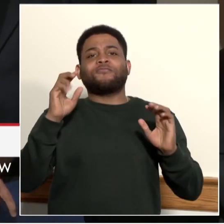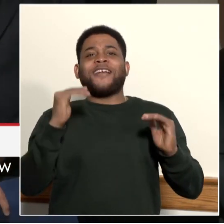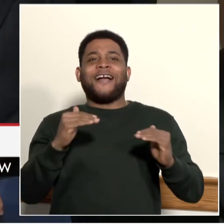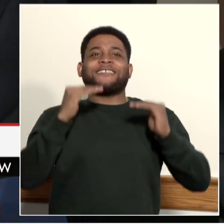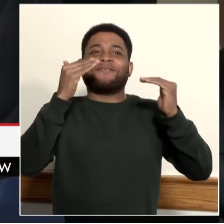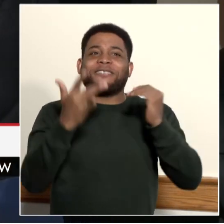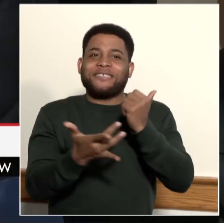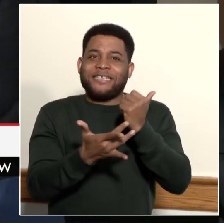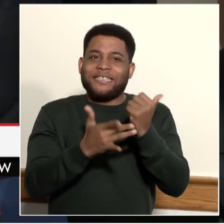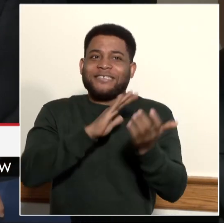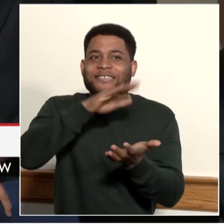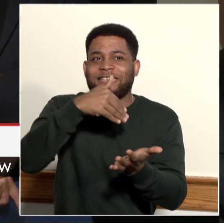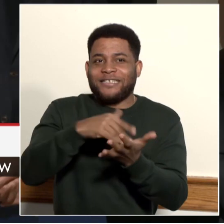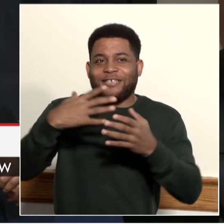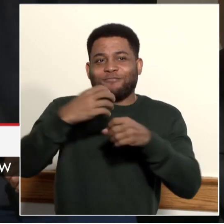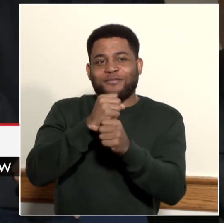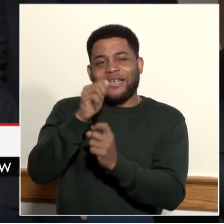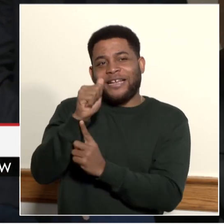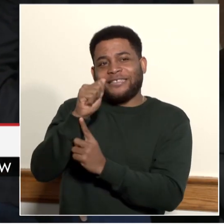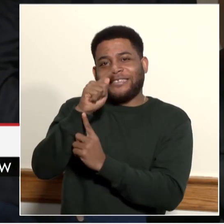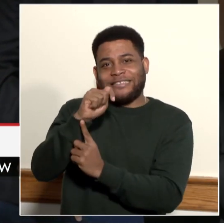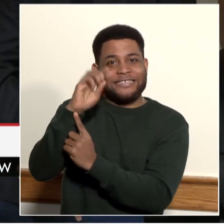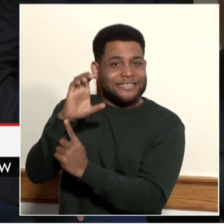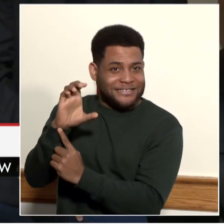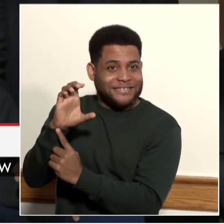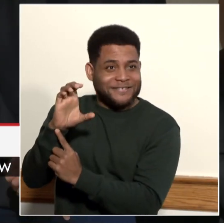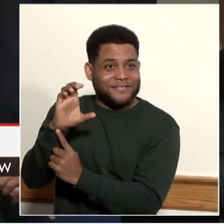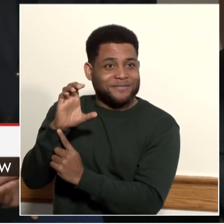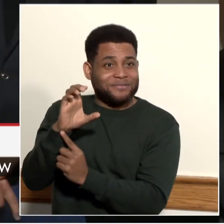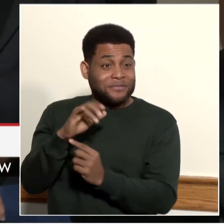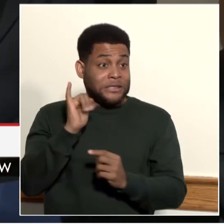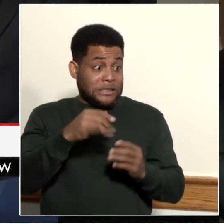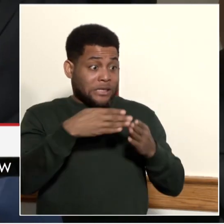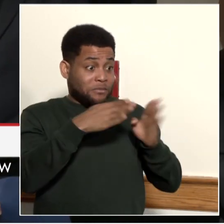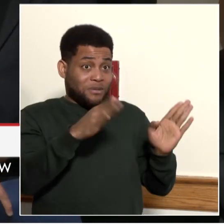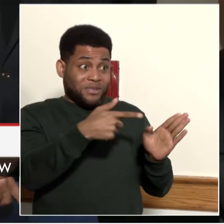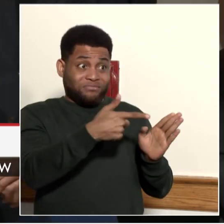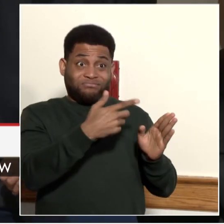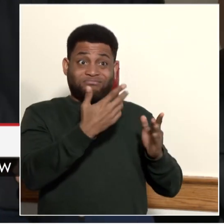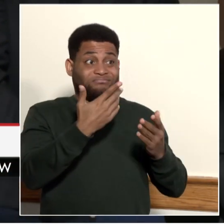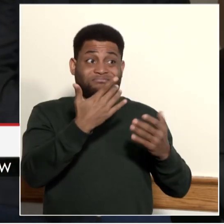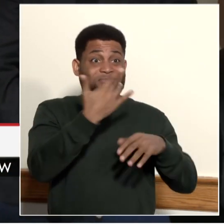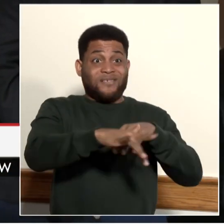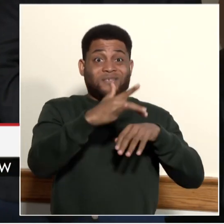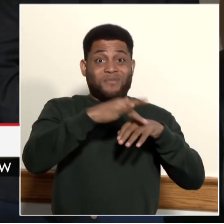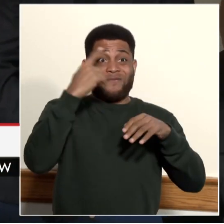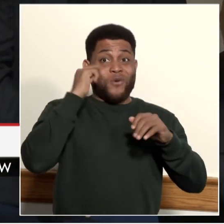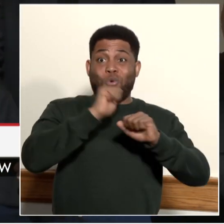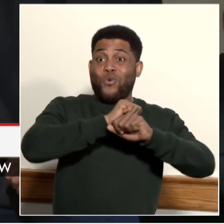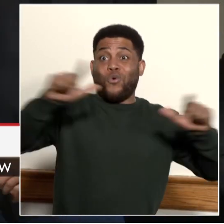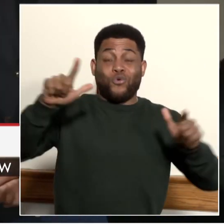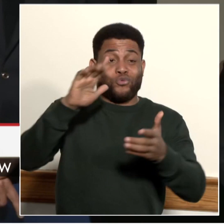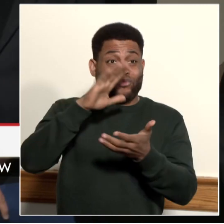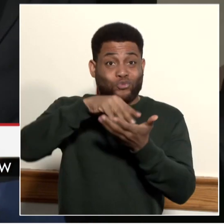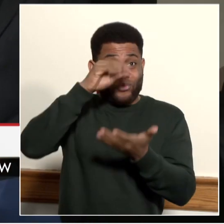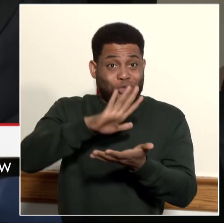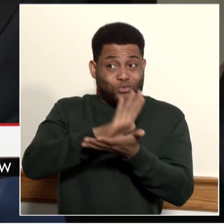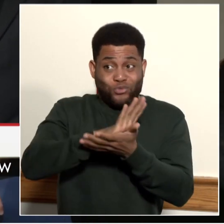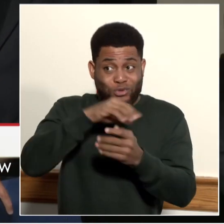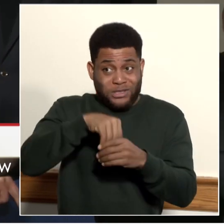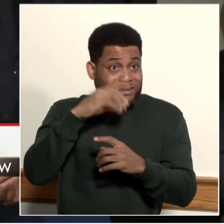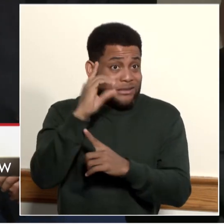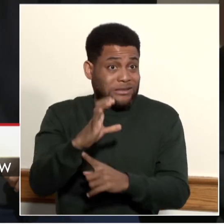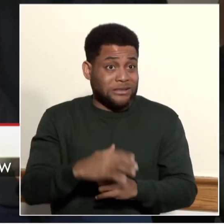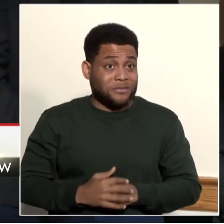open to high school students at public schools across the city. What that means is if you